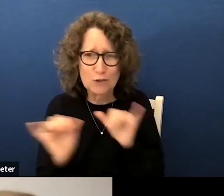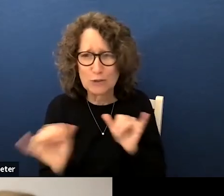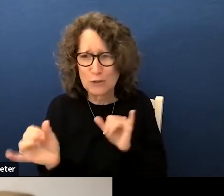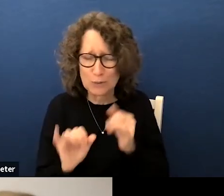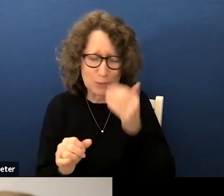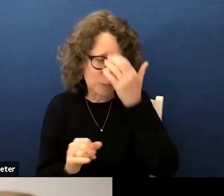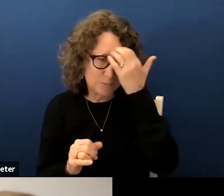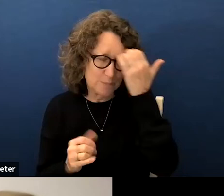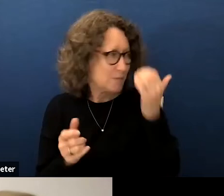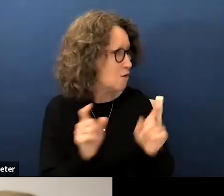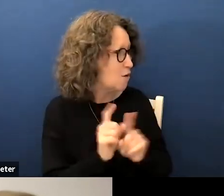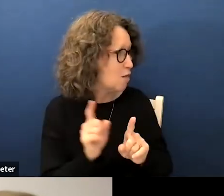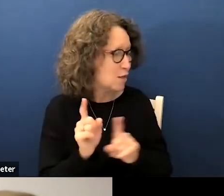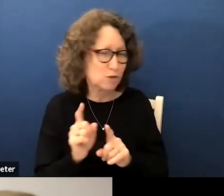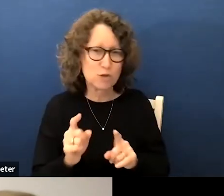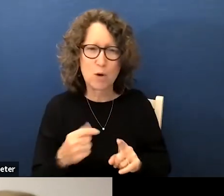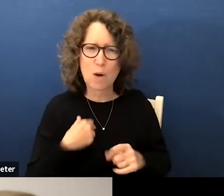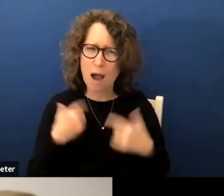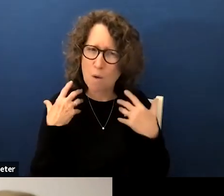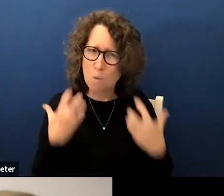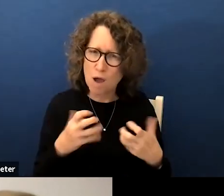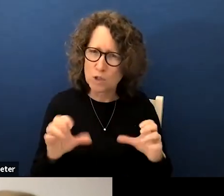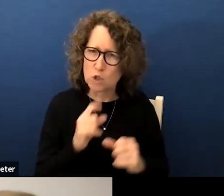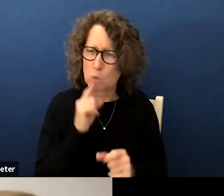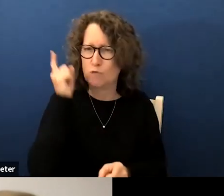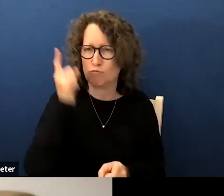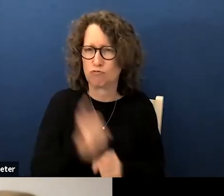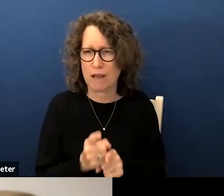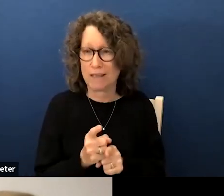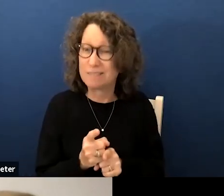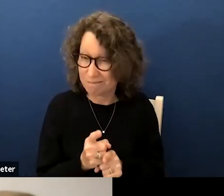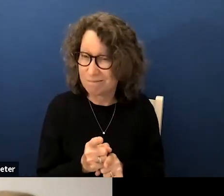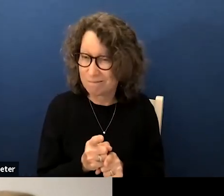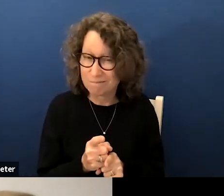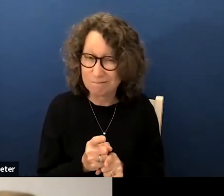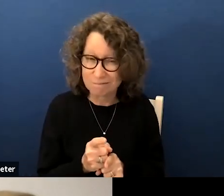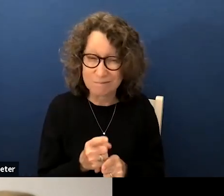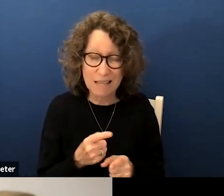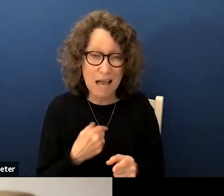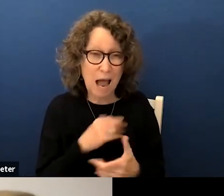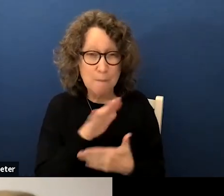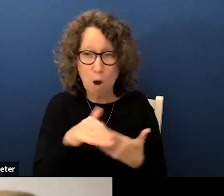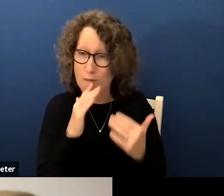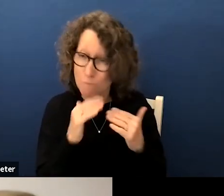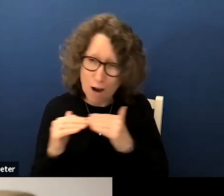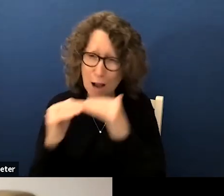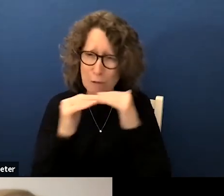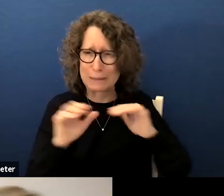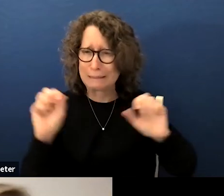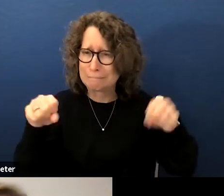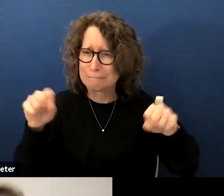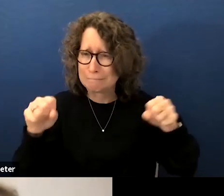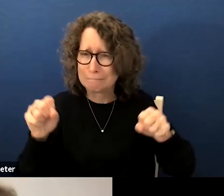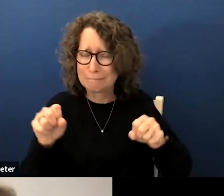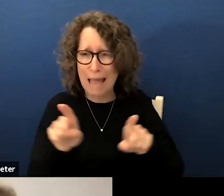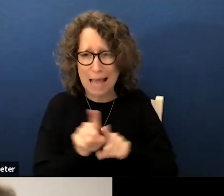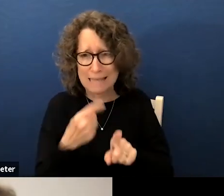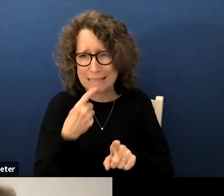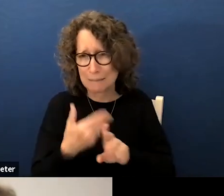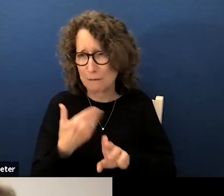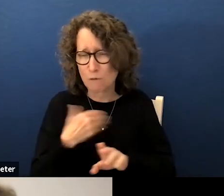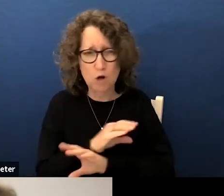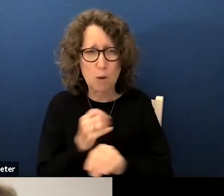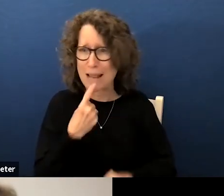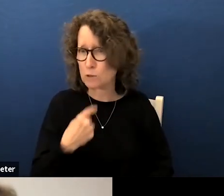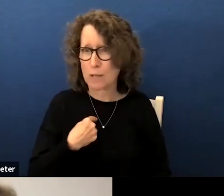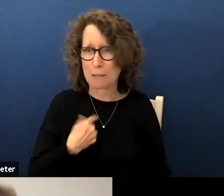I also want to do it right I'm all for equity like I said before nobody has